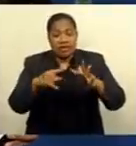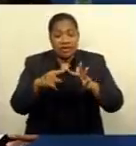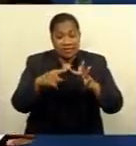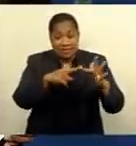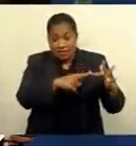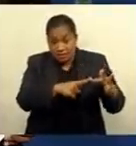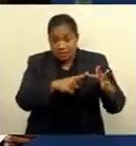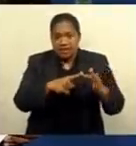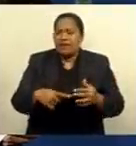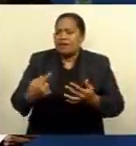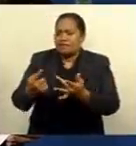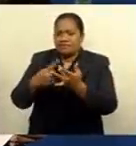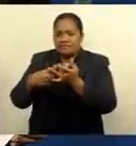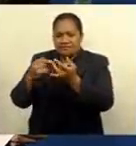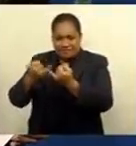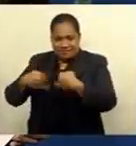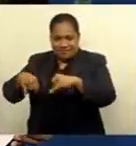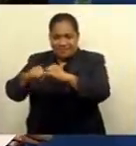interior of the larger islands.